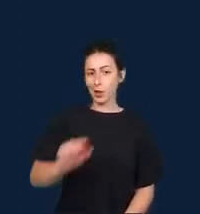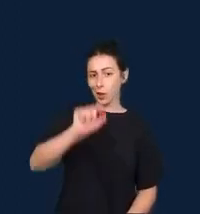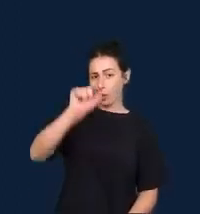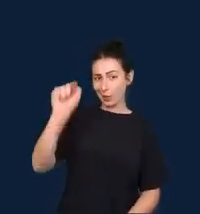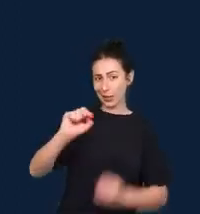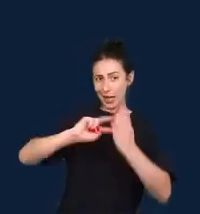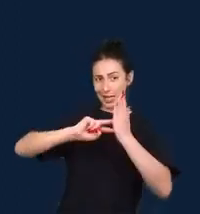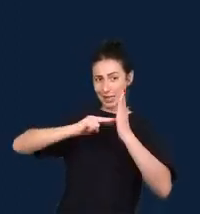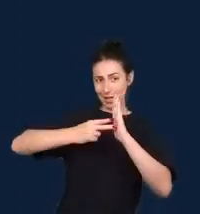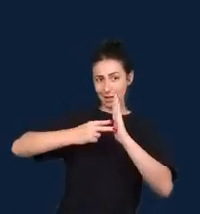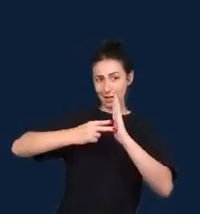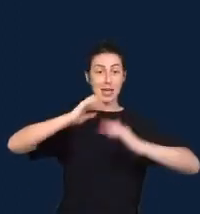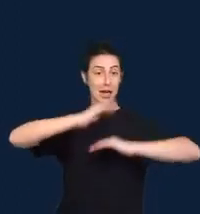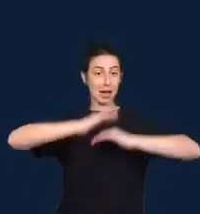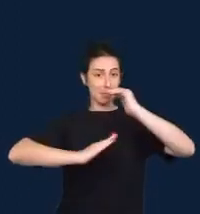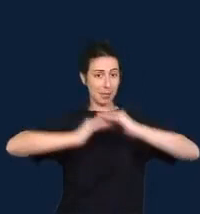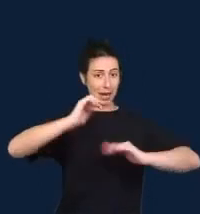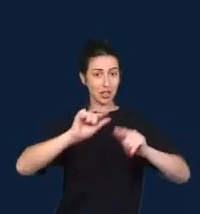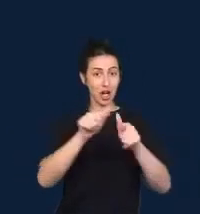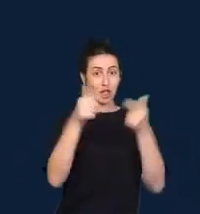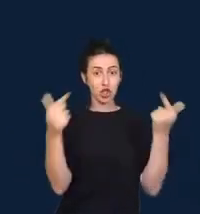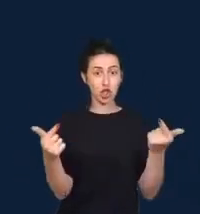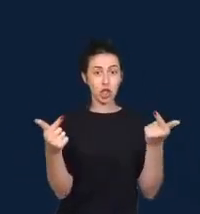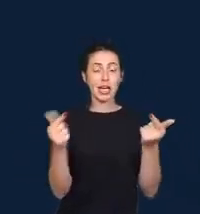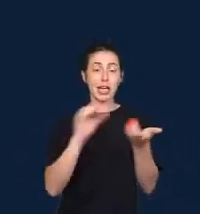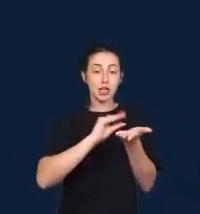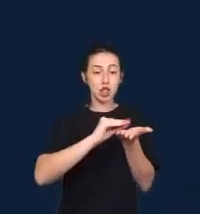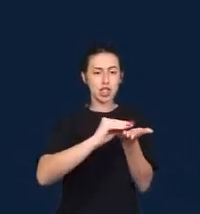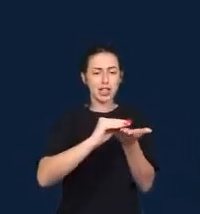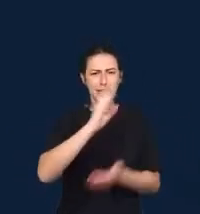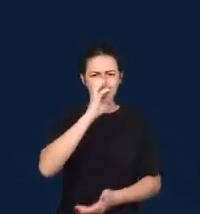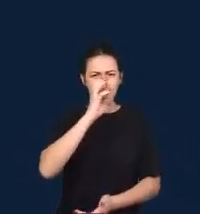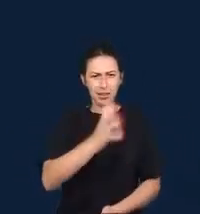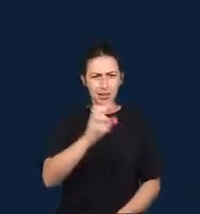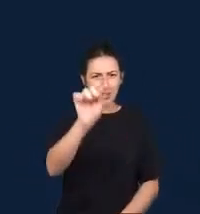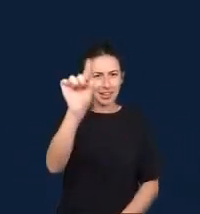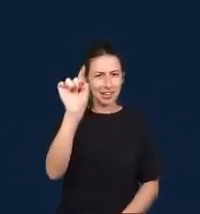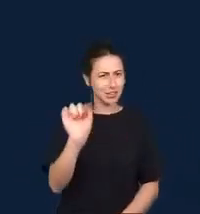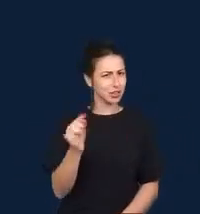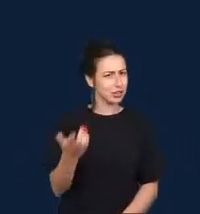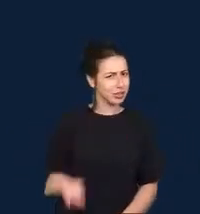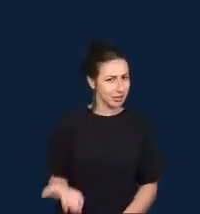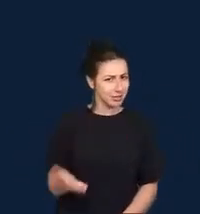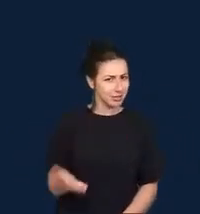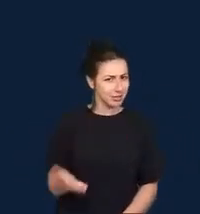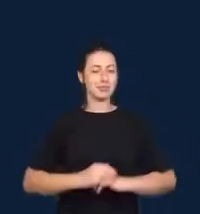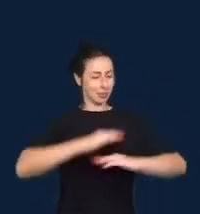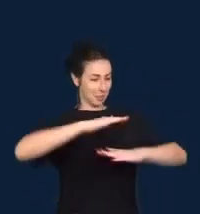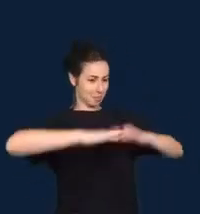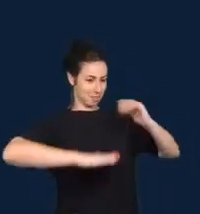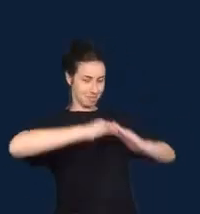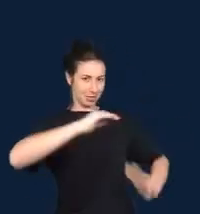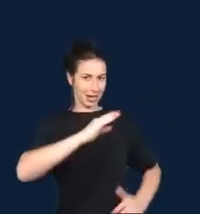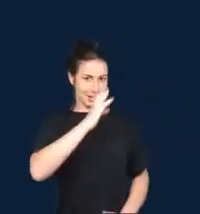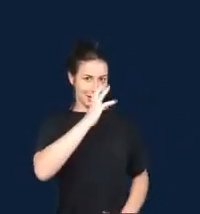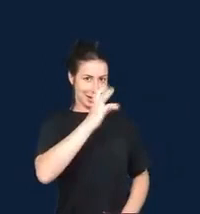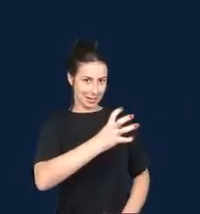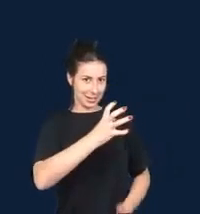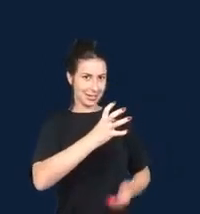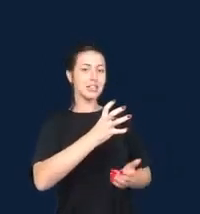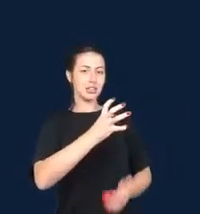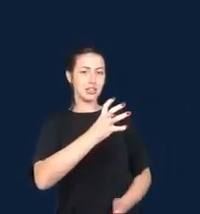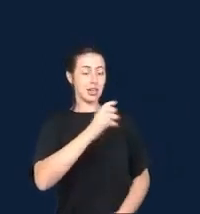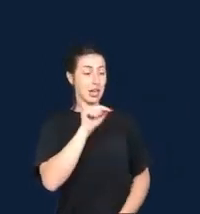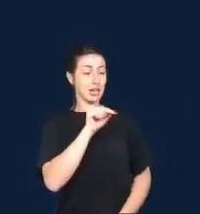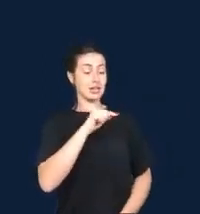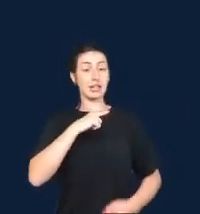critical data journalism practice takes into account these three aspects. Making stories both